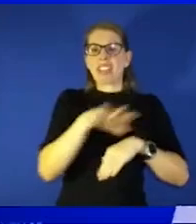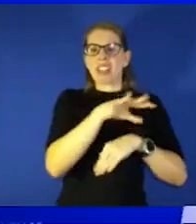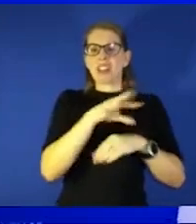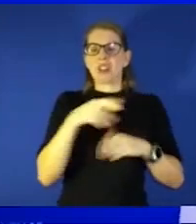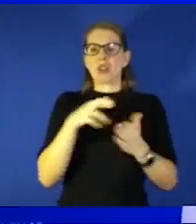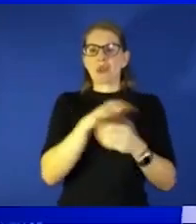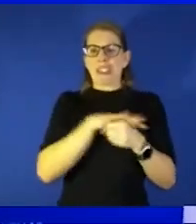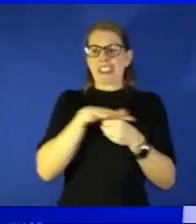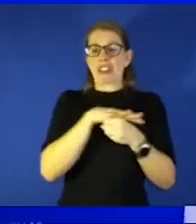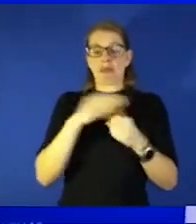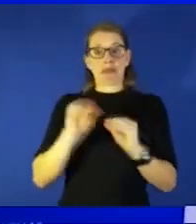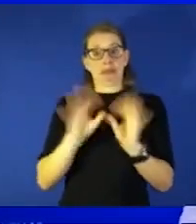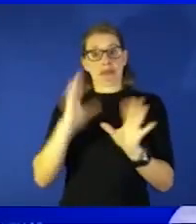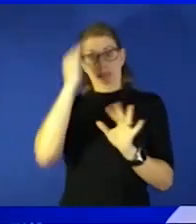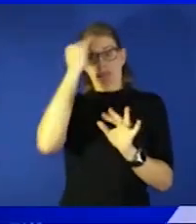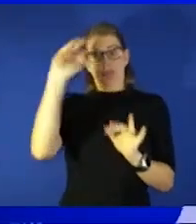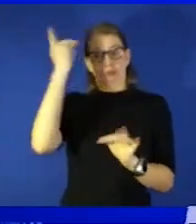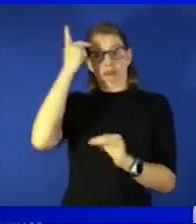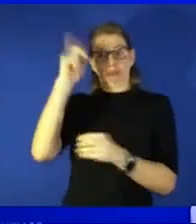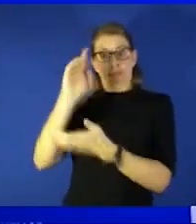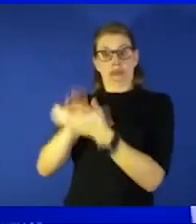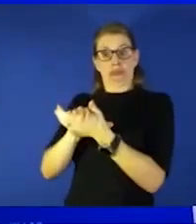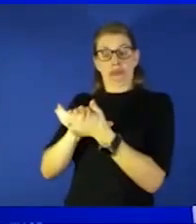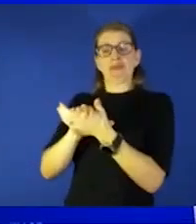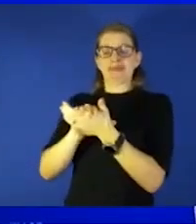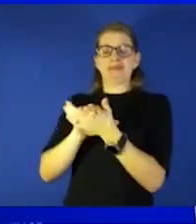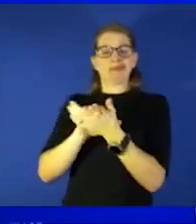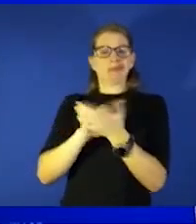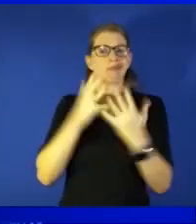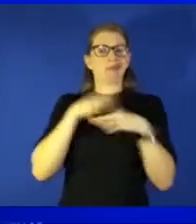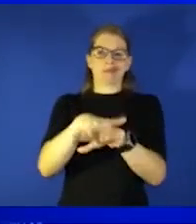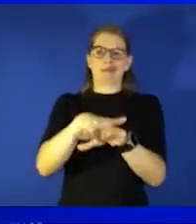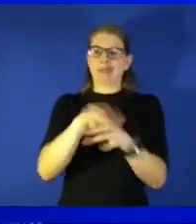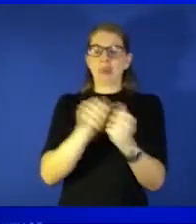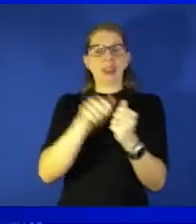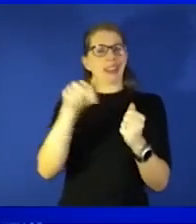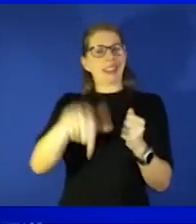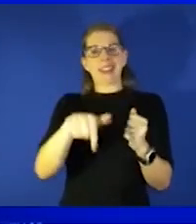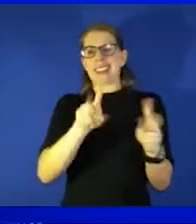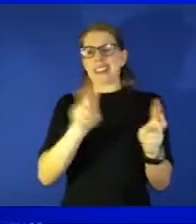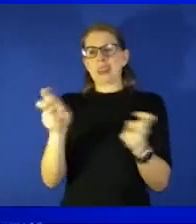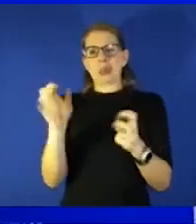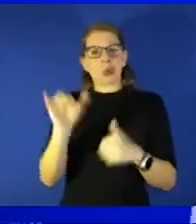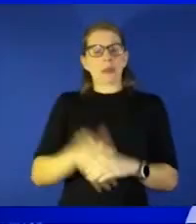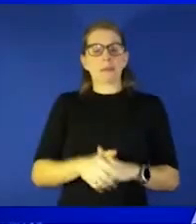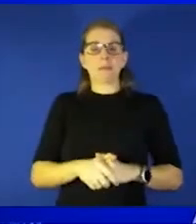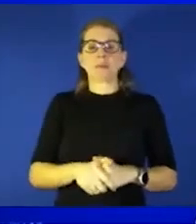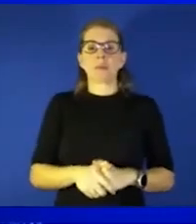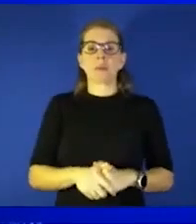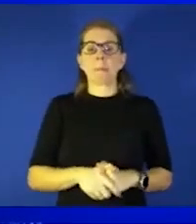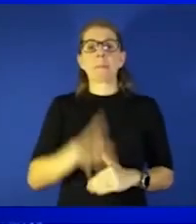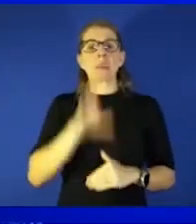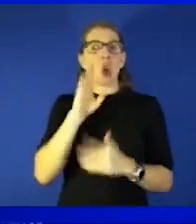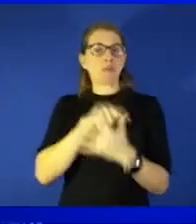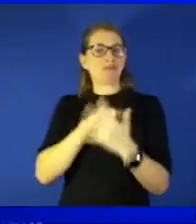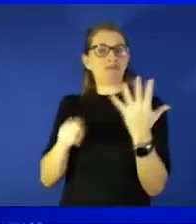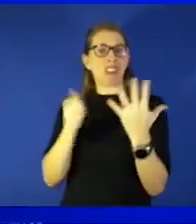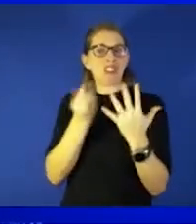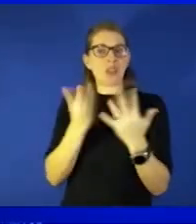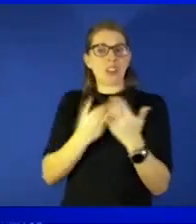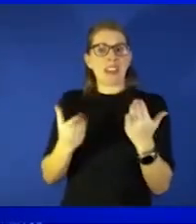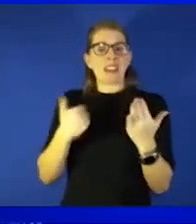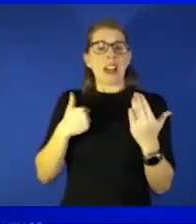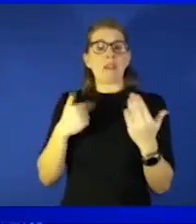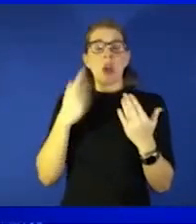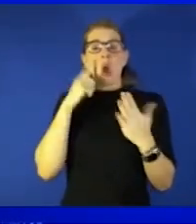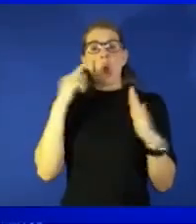know that political beliefs that have come into this a lot so we know that there are those things hopefully it is a combination of those we we